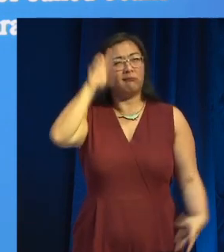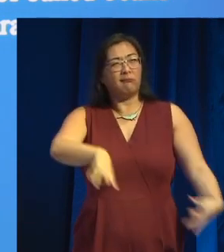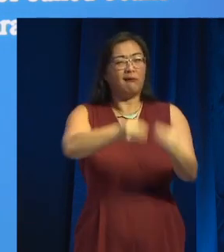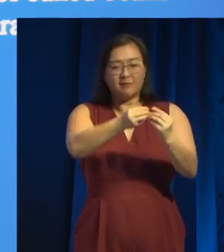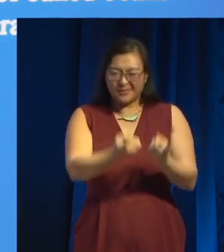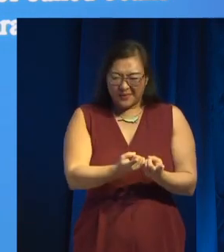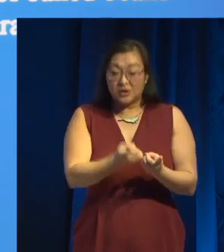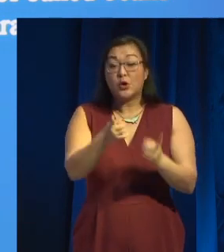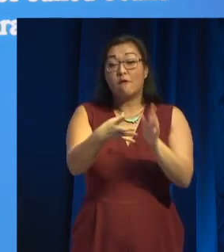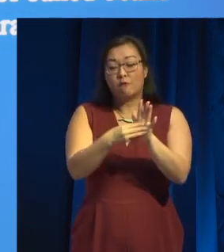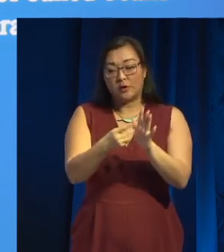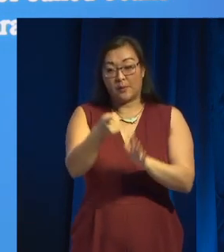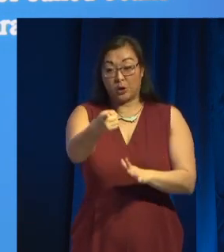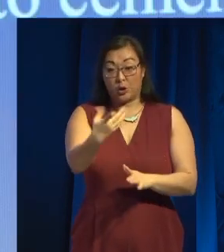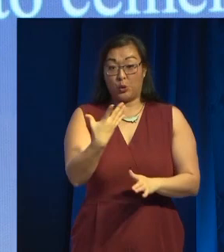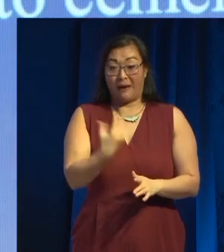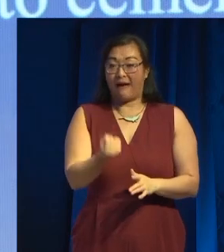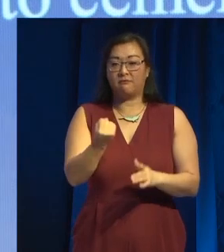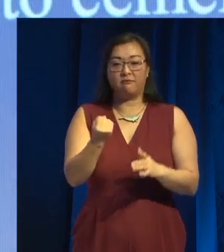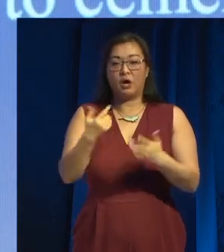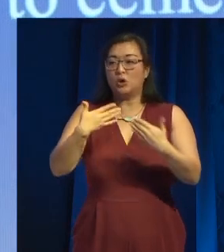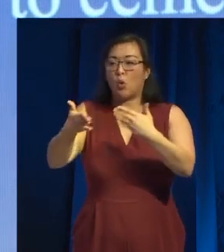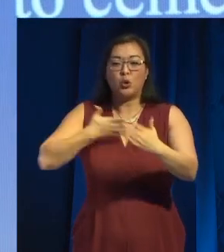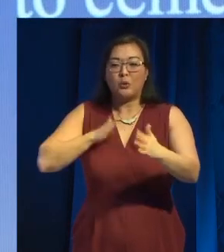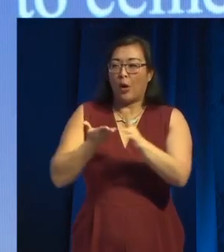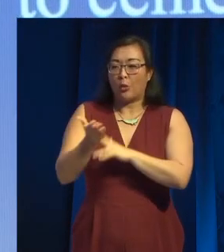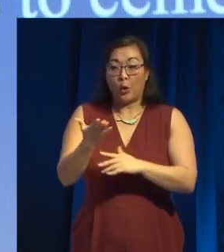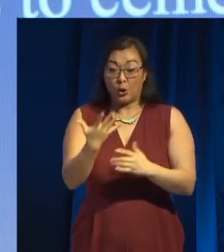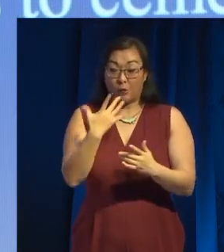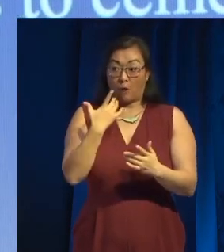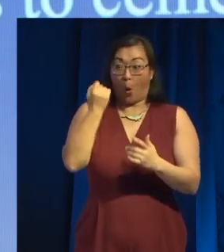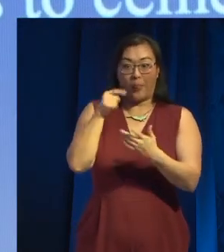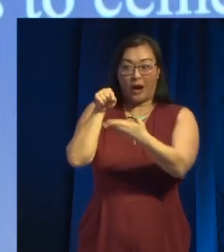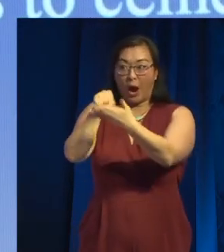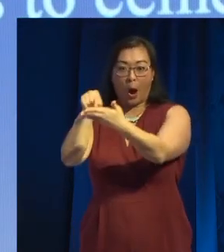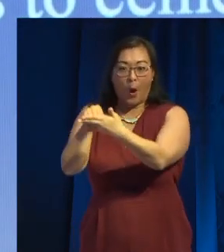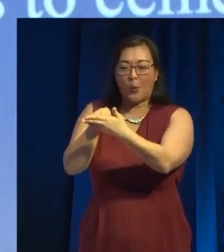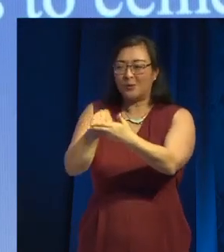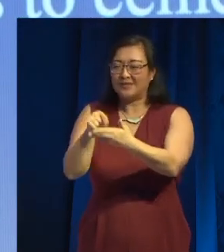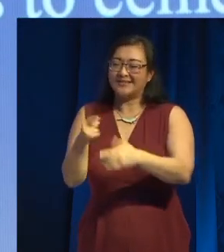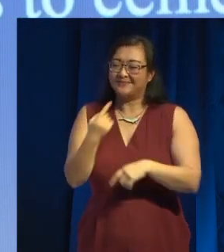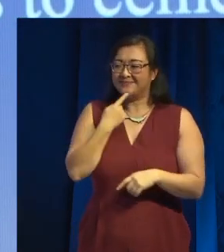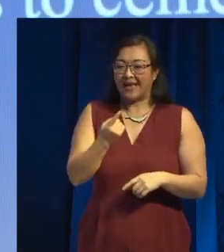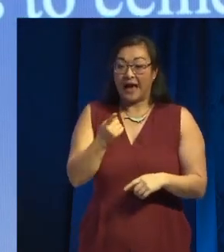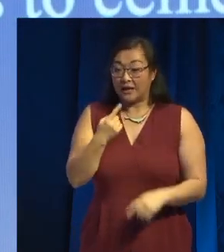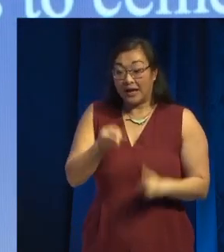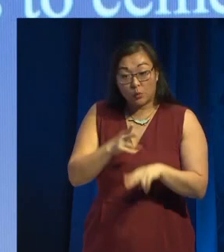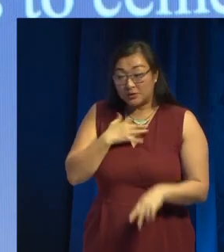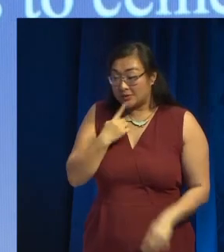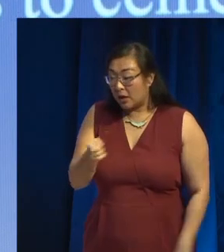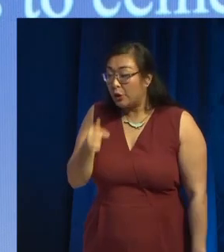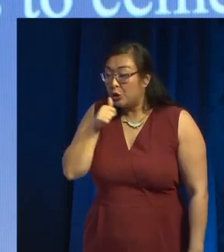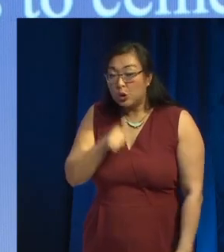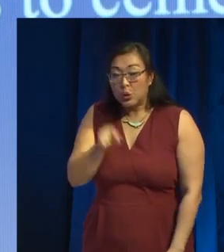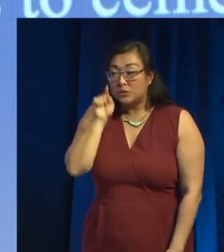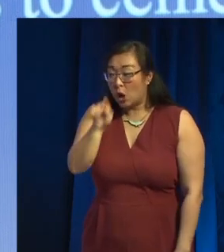passcode for a door, one, two, three, four, if you wanted to say, use the passcode, one, two, three, four, you can't